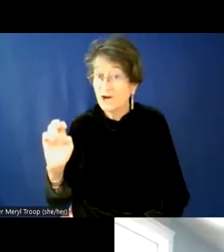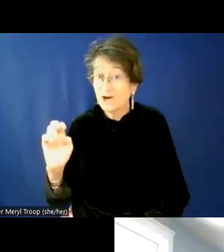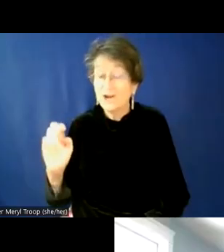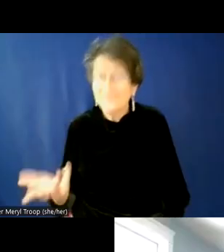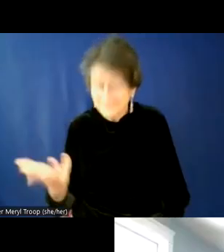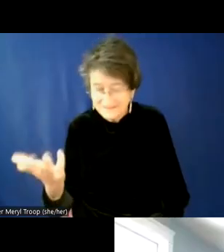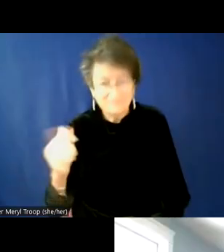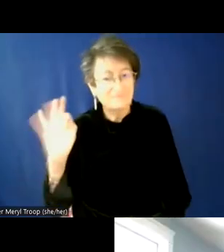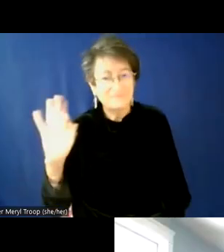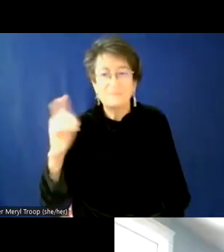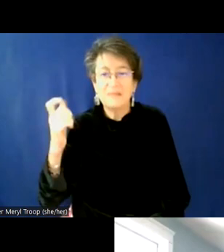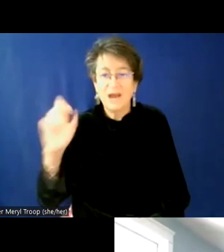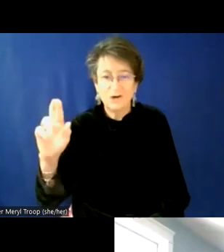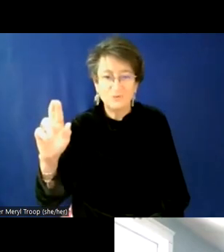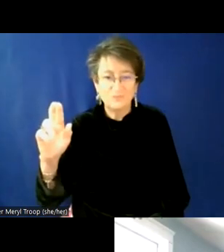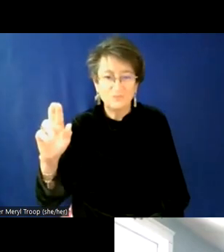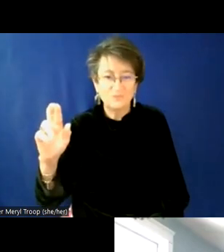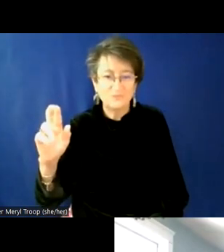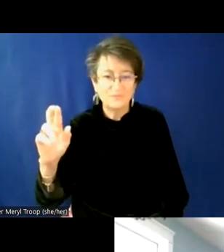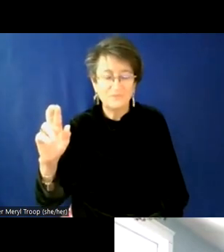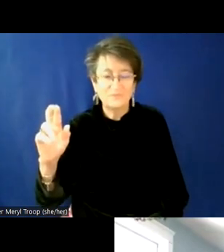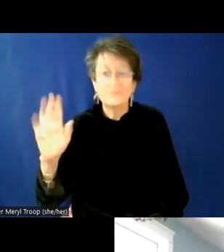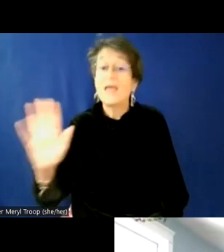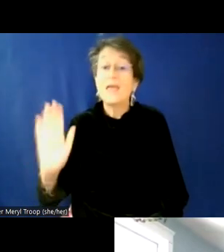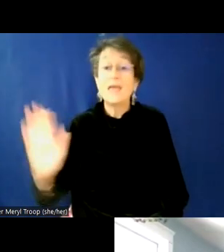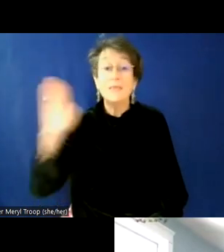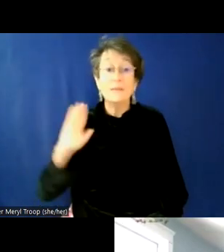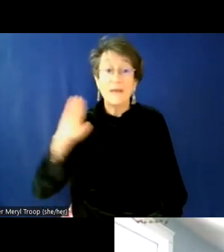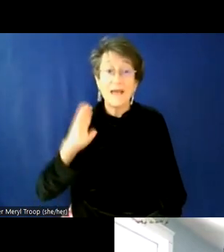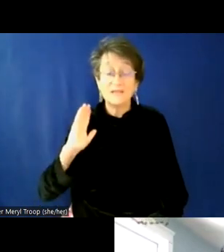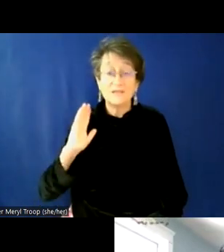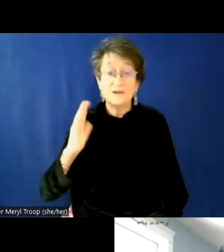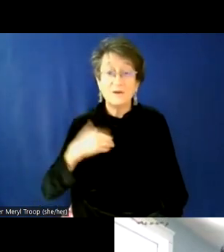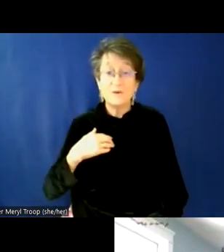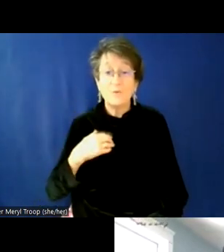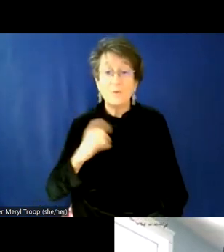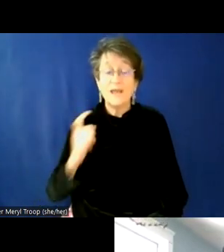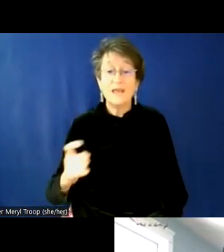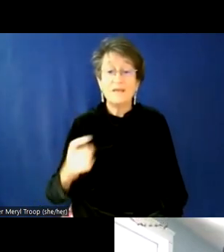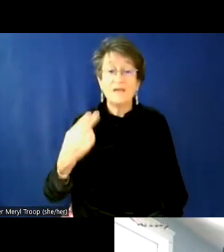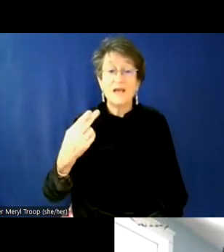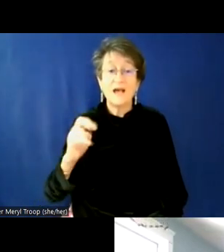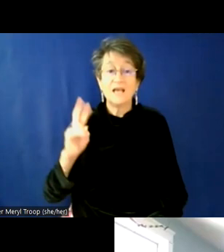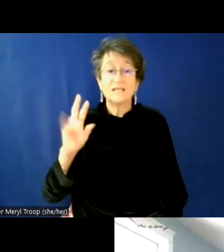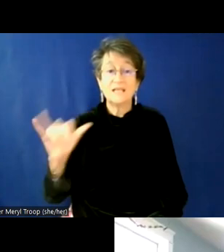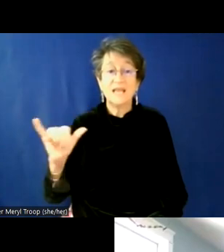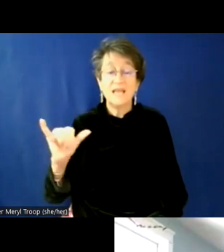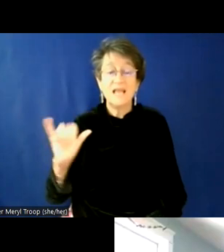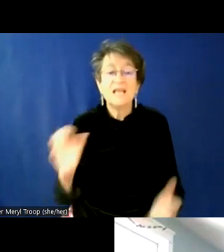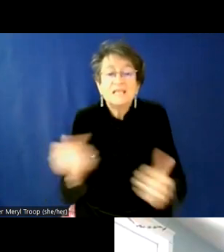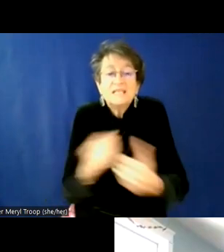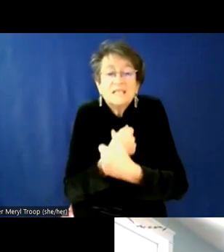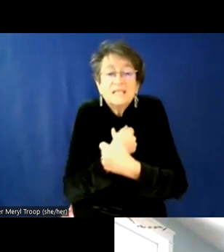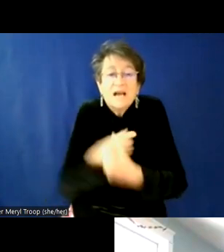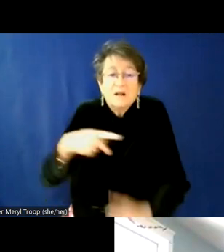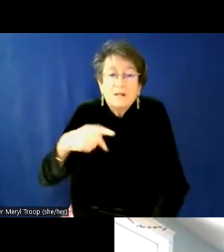Blair. Um, so in the past we've done Husky snuggle packs, but we're done with